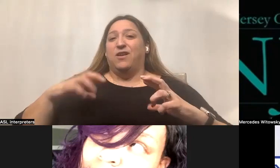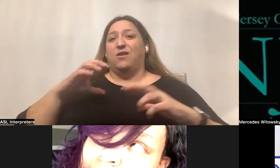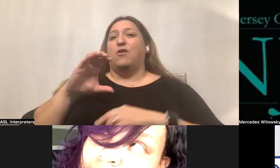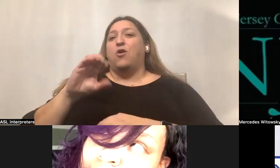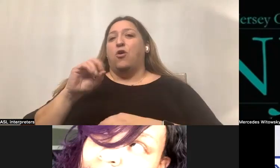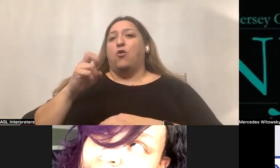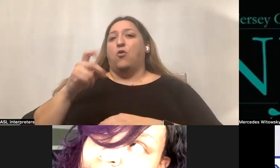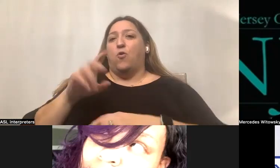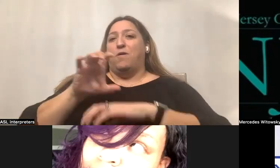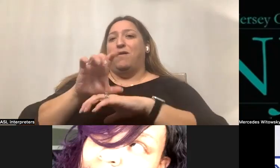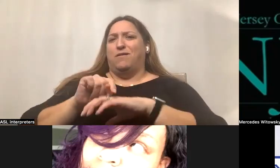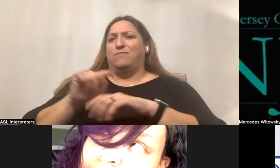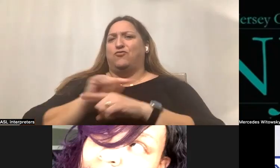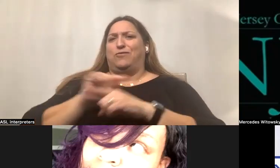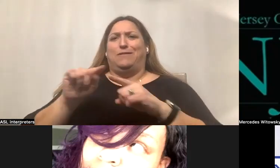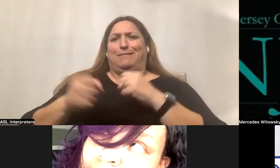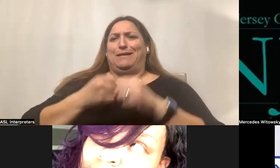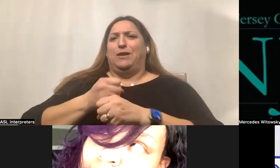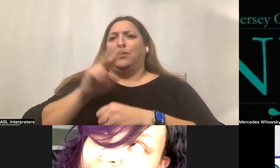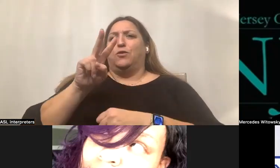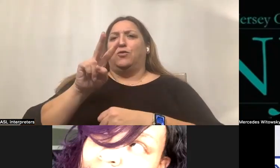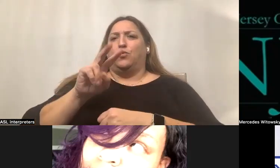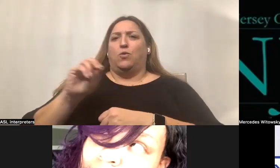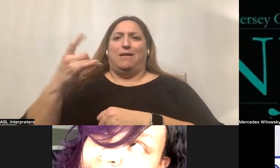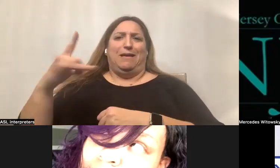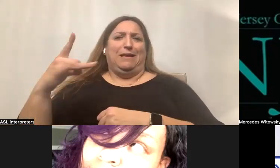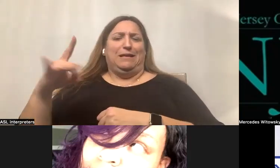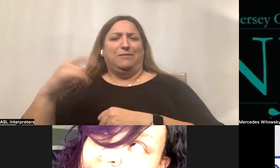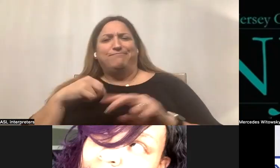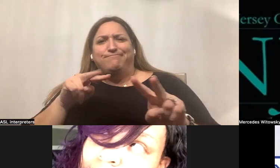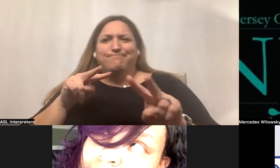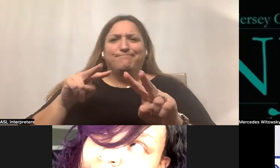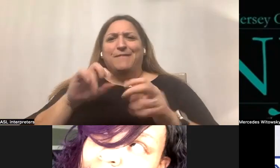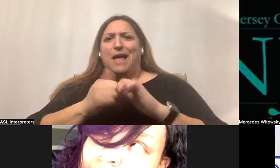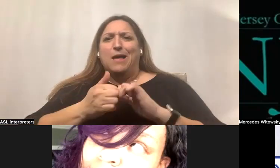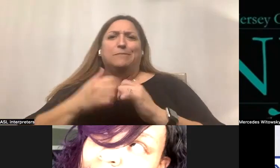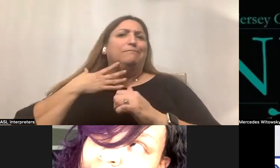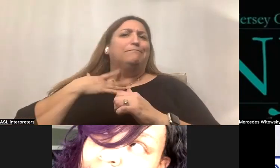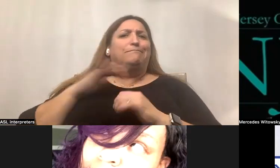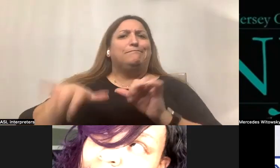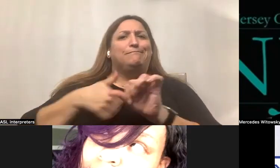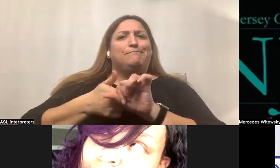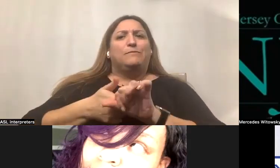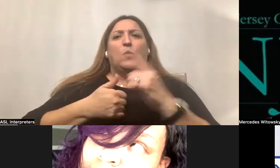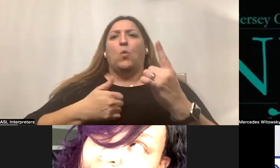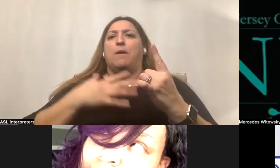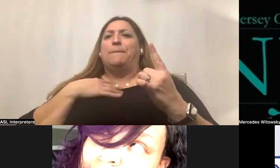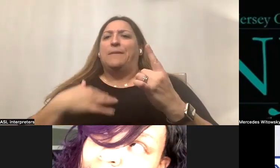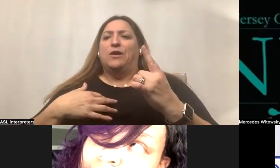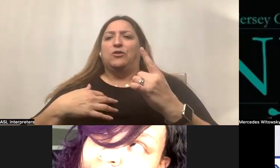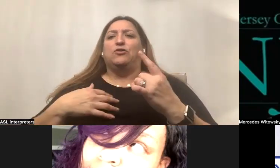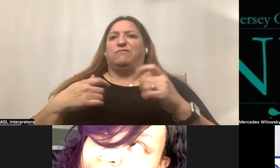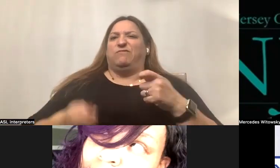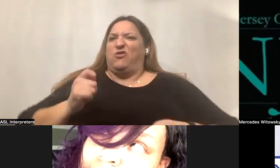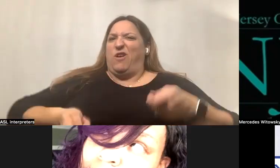and trainer about in late 2018, and I was looking how I can follow my passion. And one of my passions is percussion and drums.